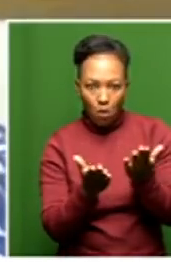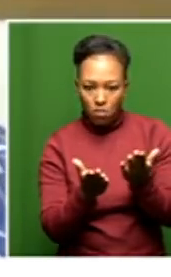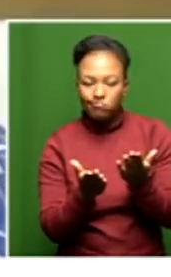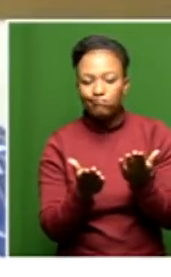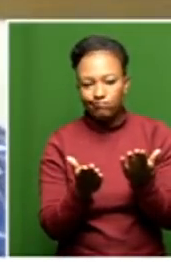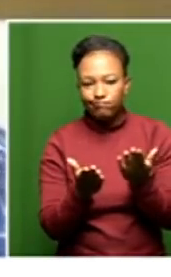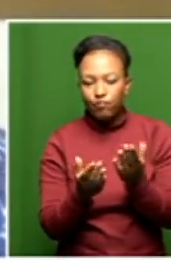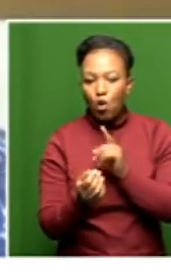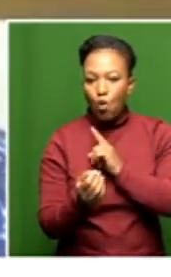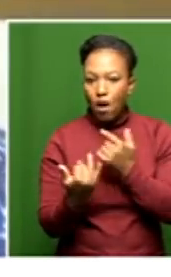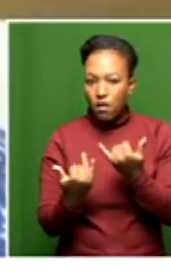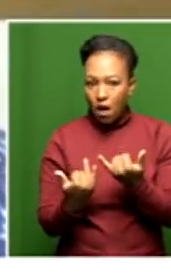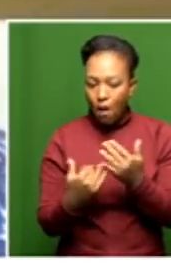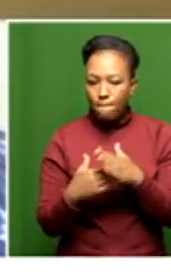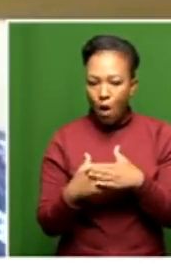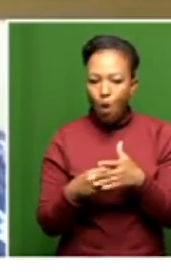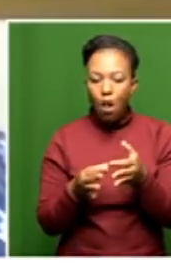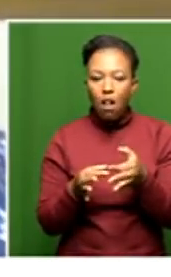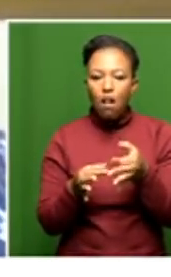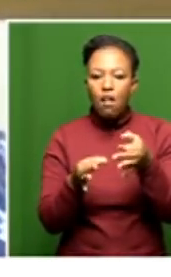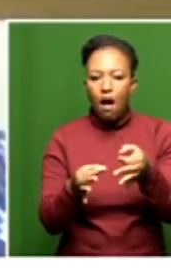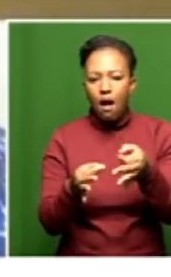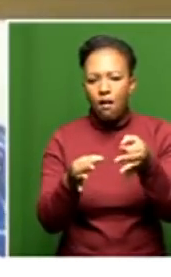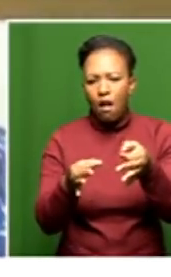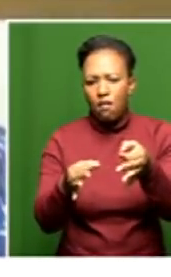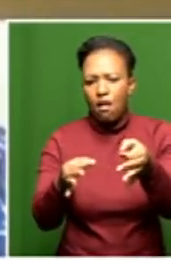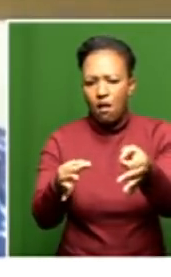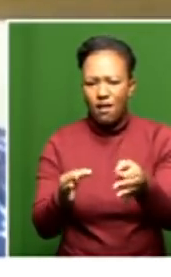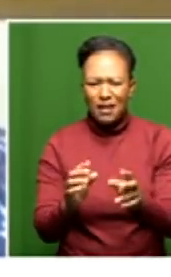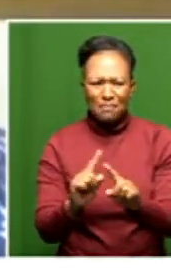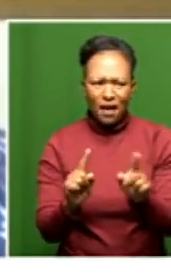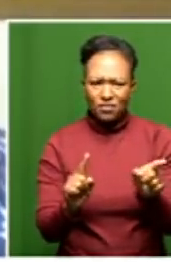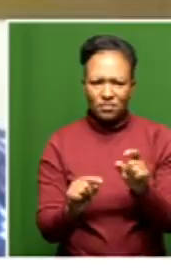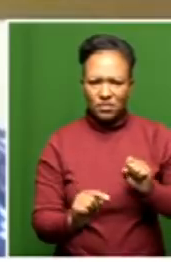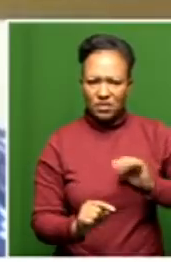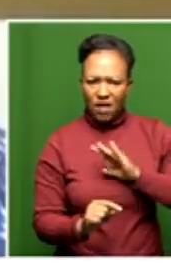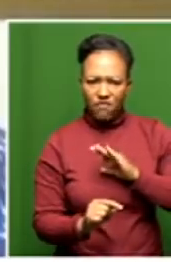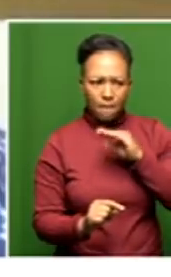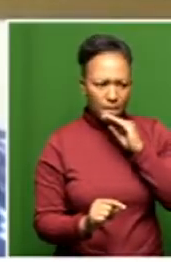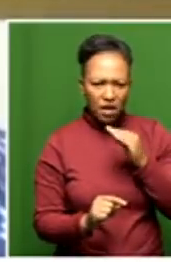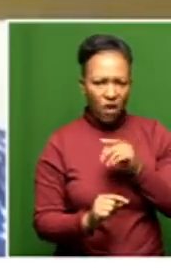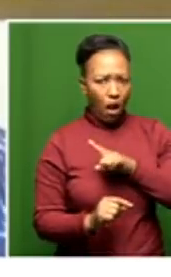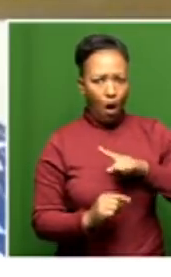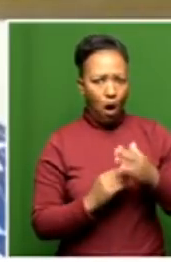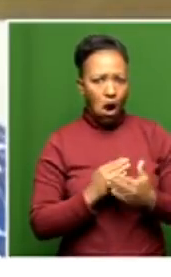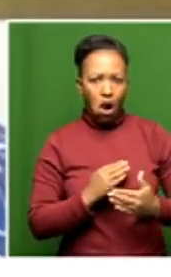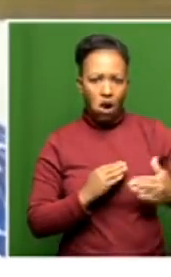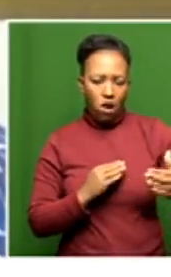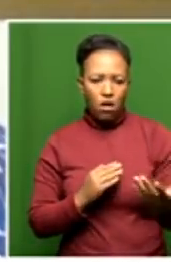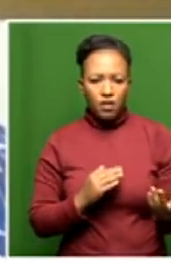So the fact that it has been drawn out, it was never the intention that the staff will be with us for this long.